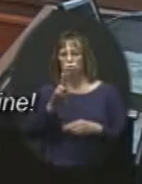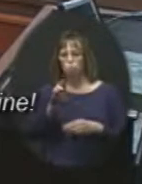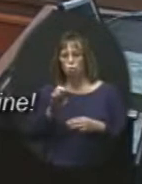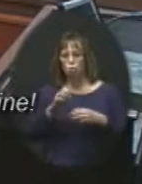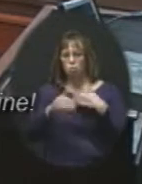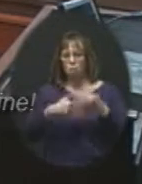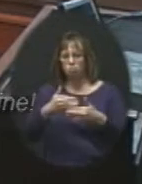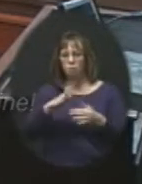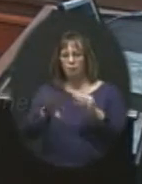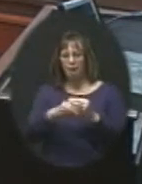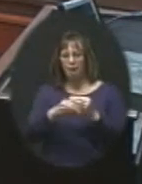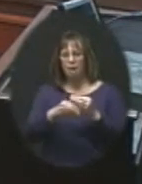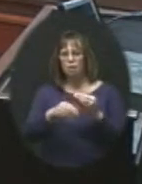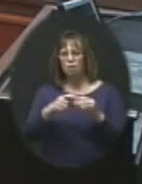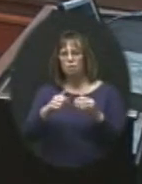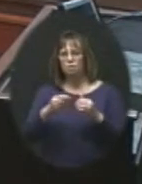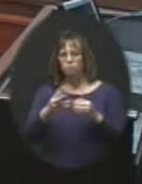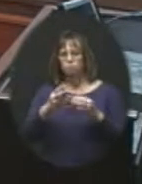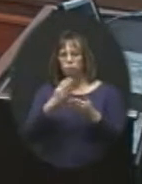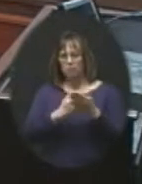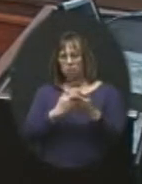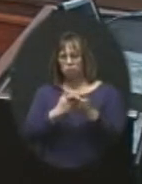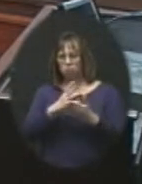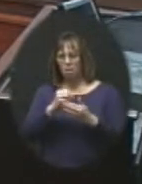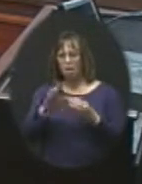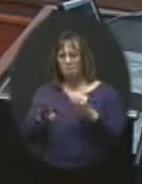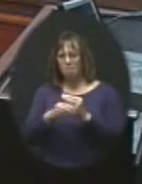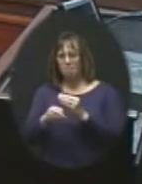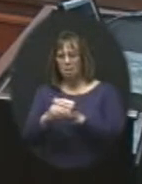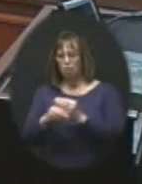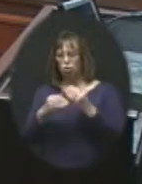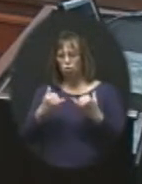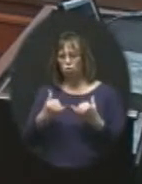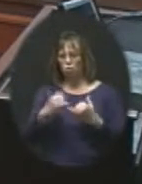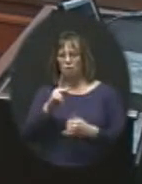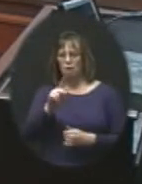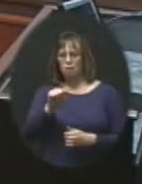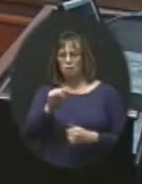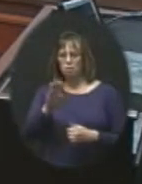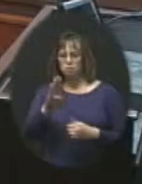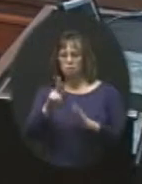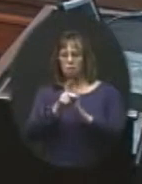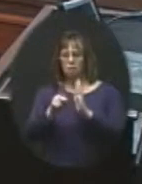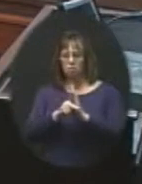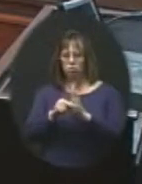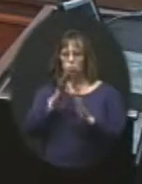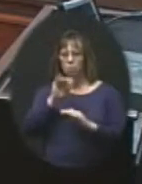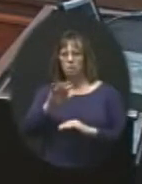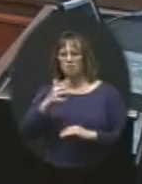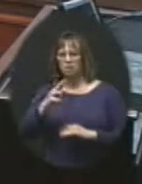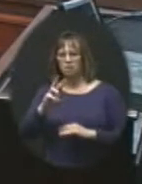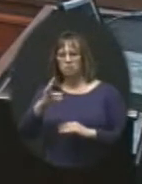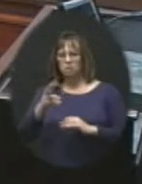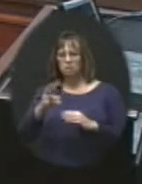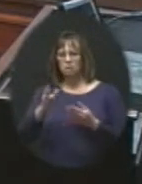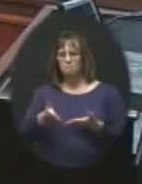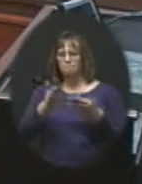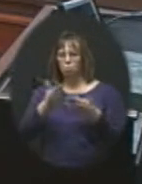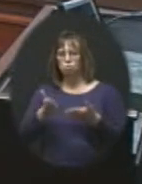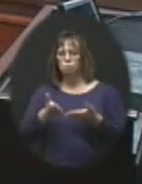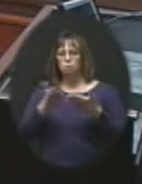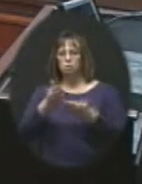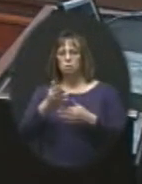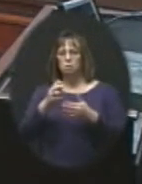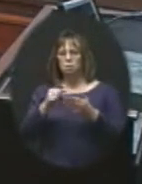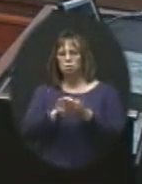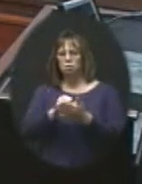sections to the first in education resolution and amending current KASB policies. These will be the fifth and sixth motion presented on page 10